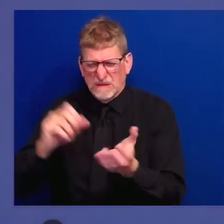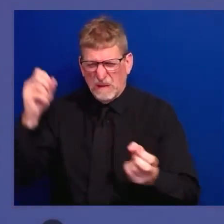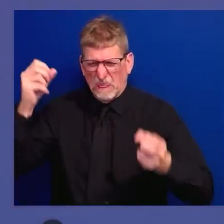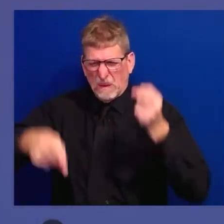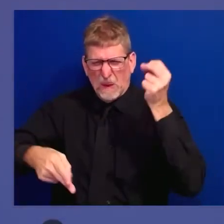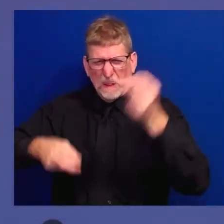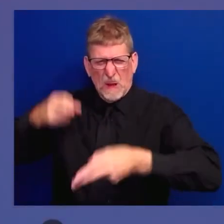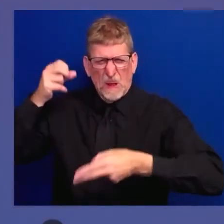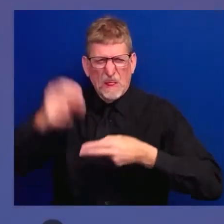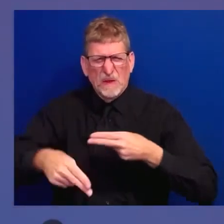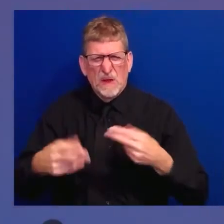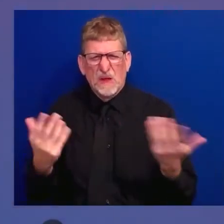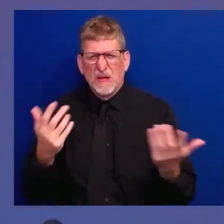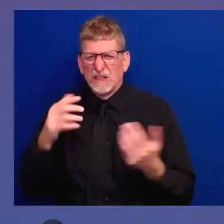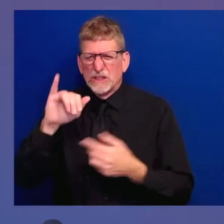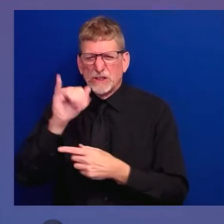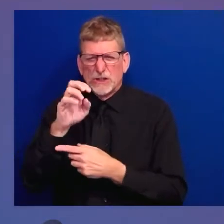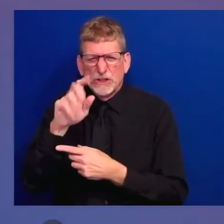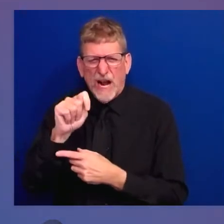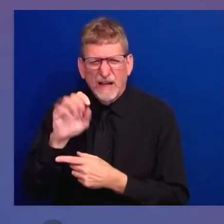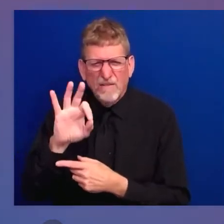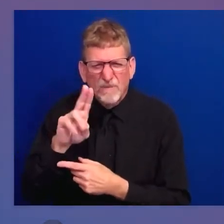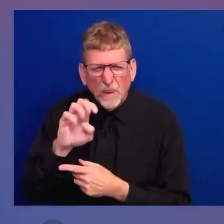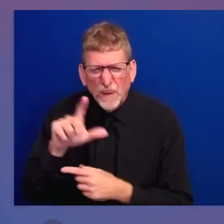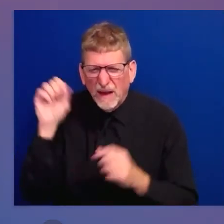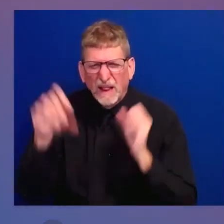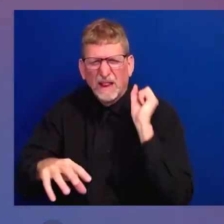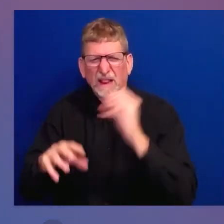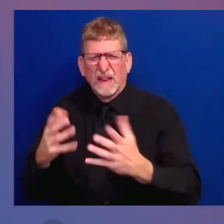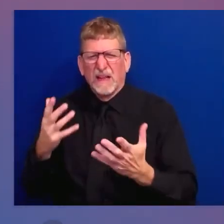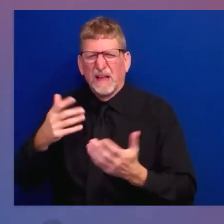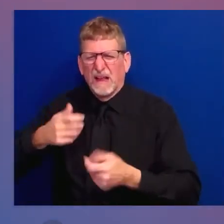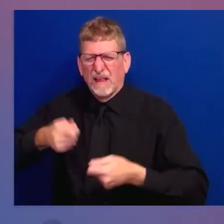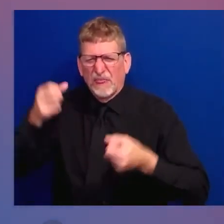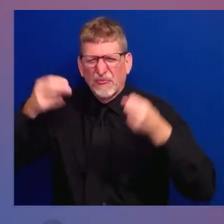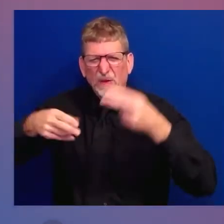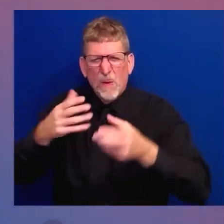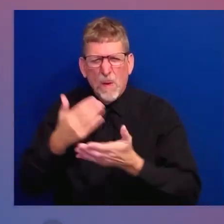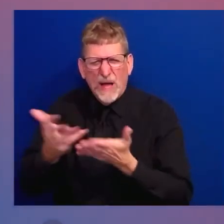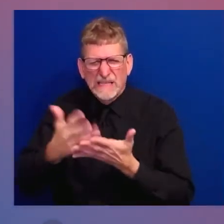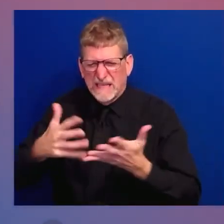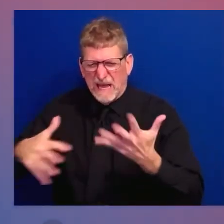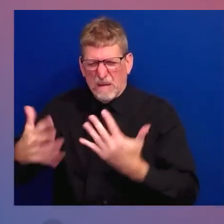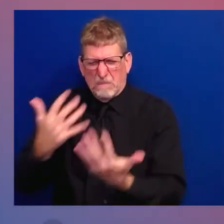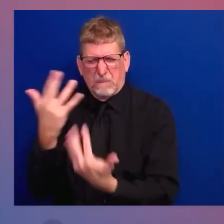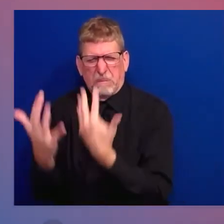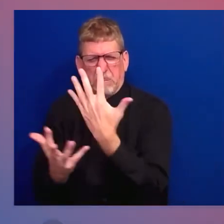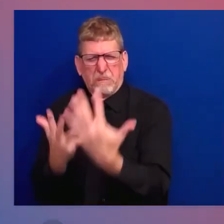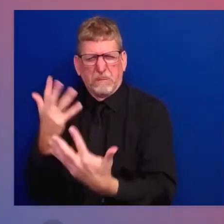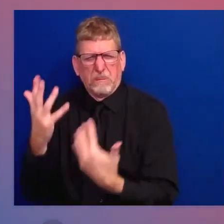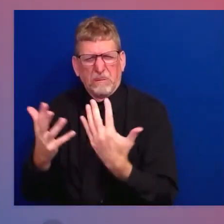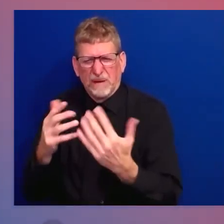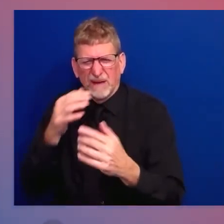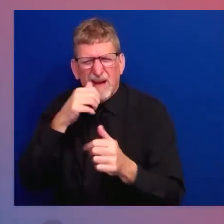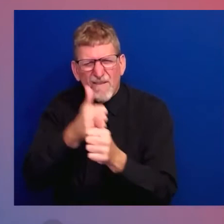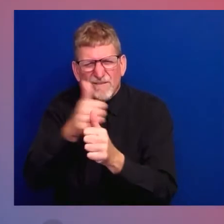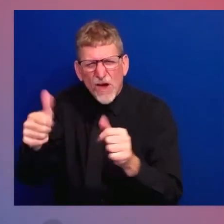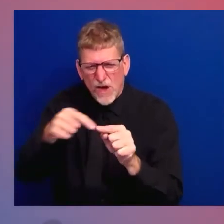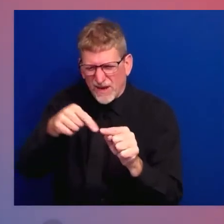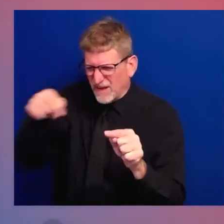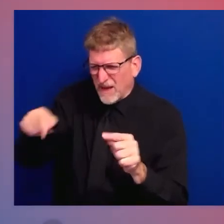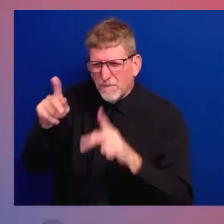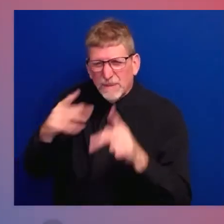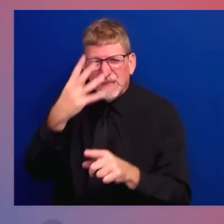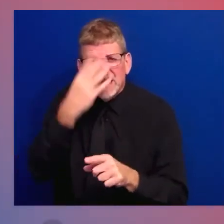Just dug in big pits where not far from the hooches, not far from where our veterans were sleeping. When our troops came home,